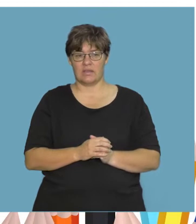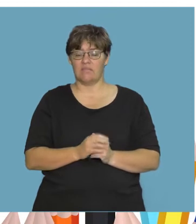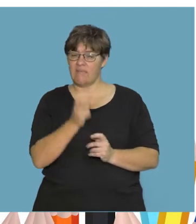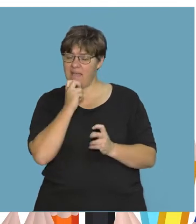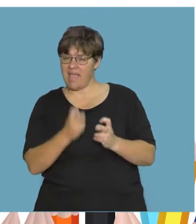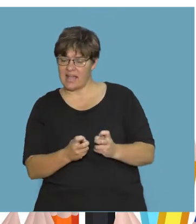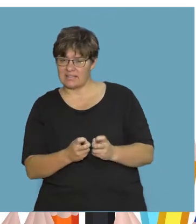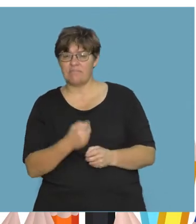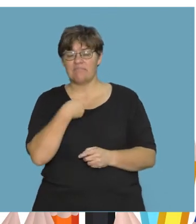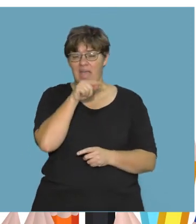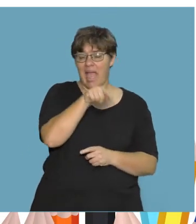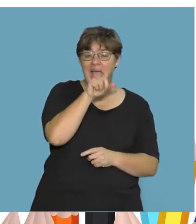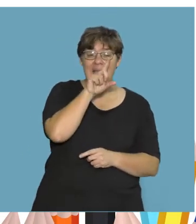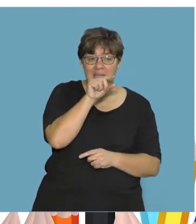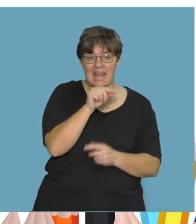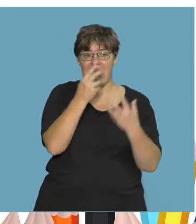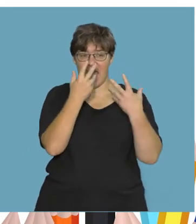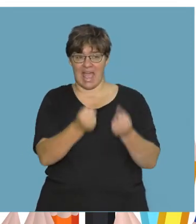this is a hen.